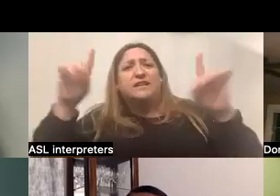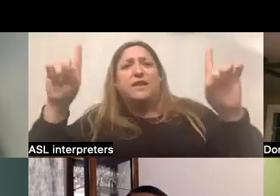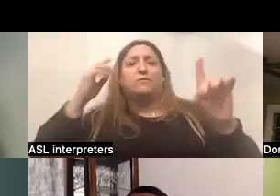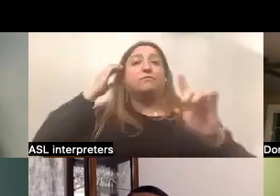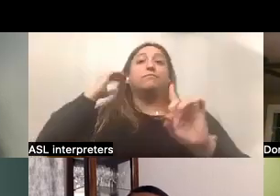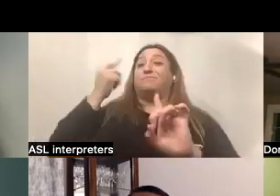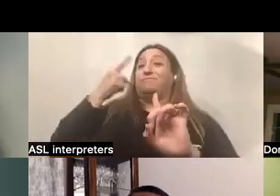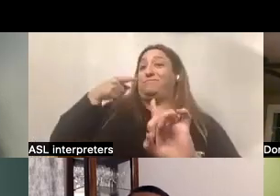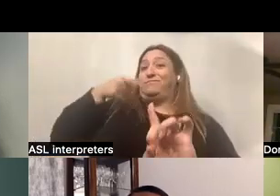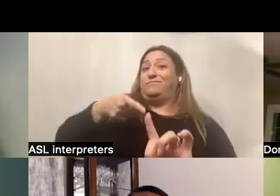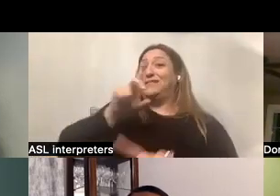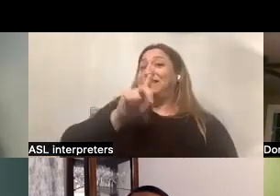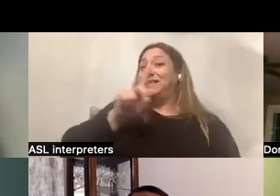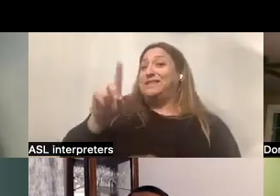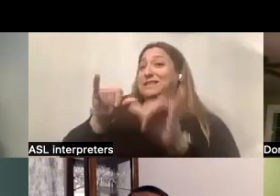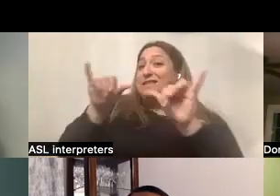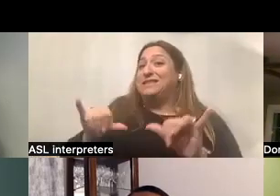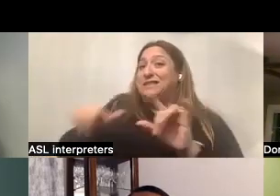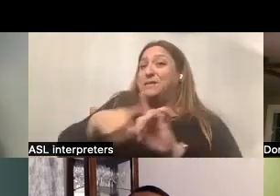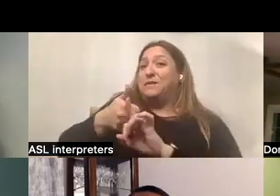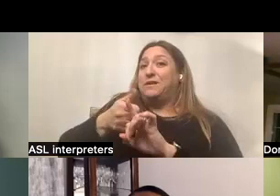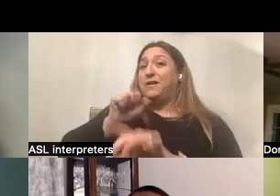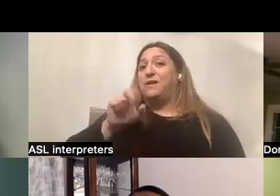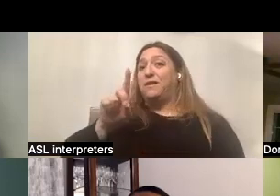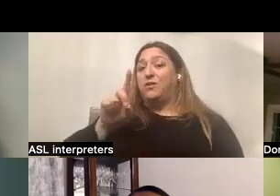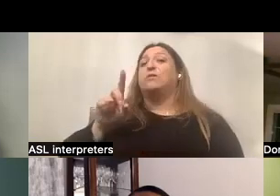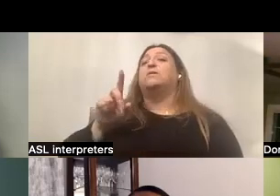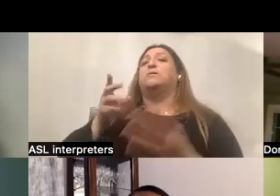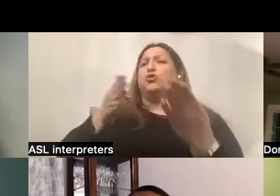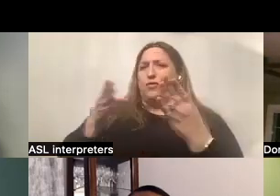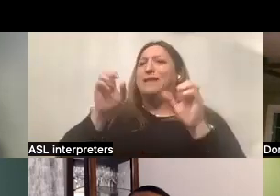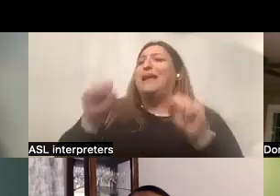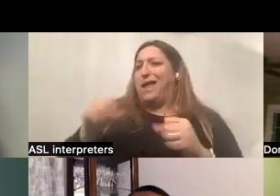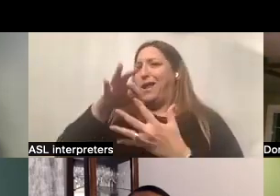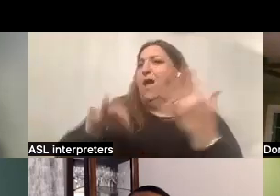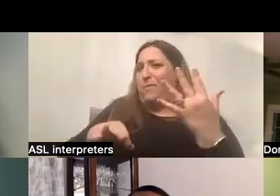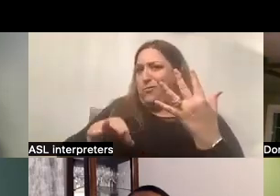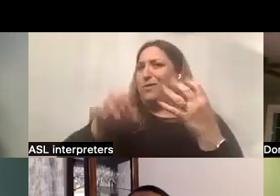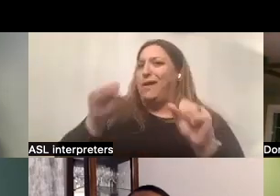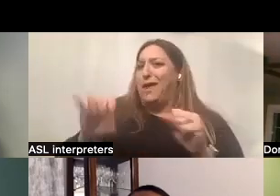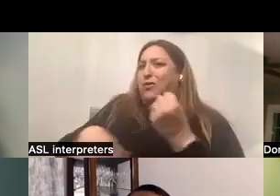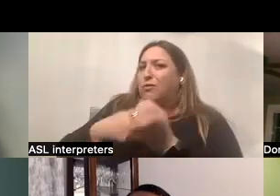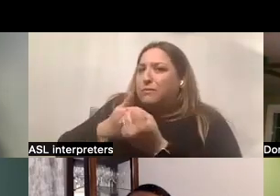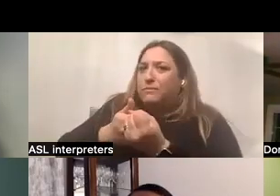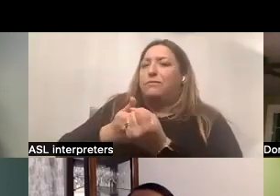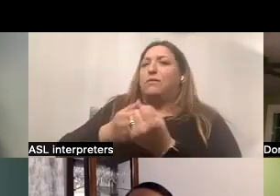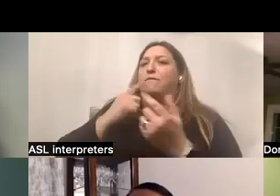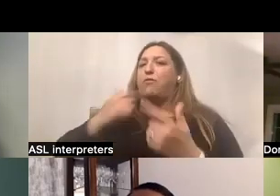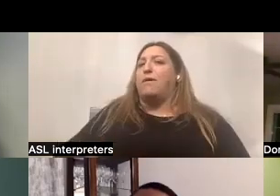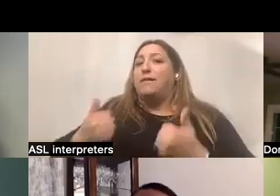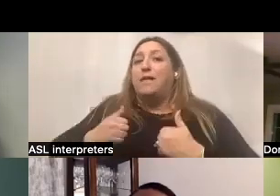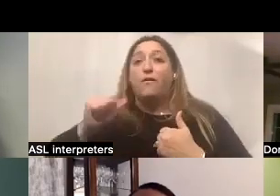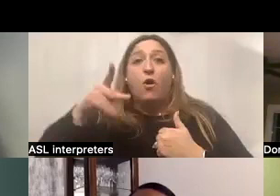out that in the DVD system, that self-directed services can be an option to assisting someone in living in an apartment